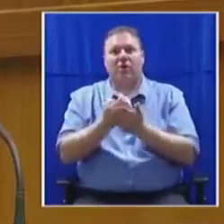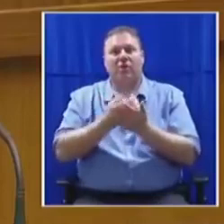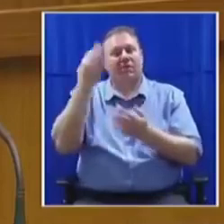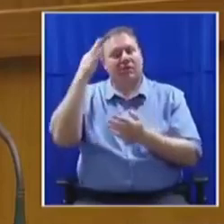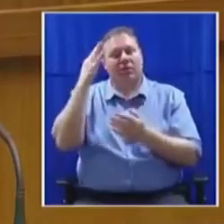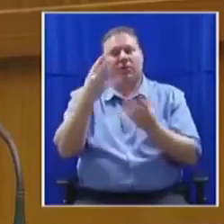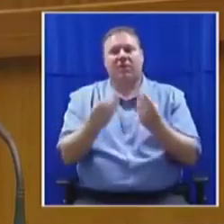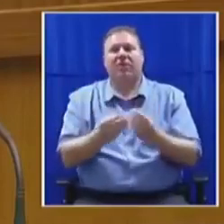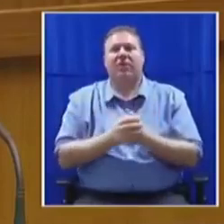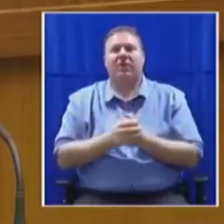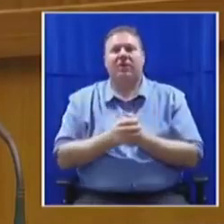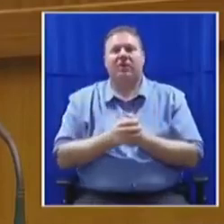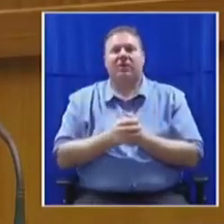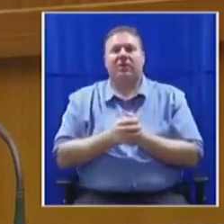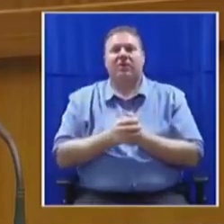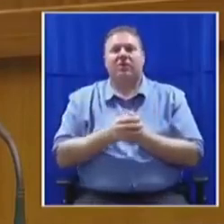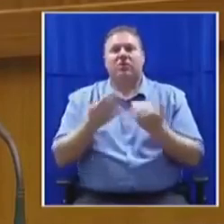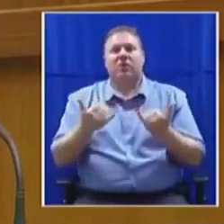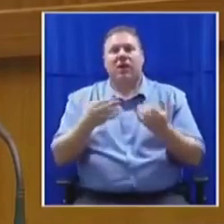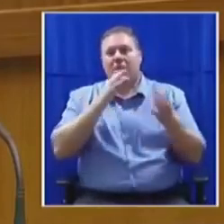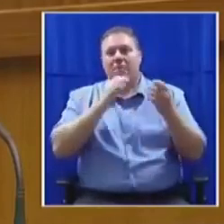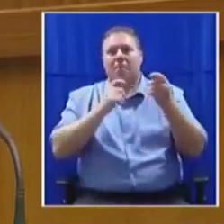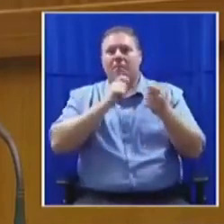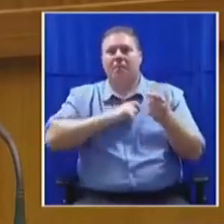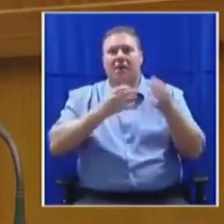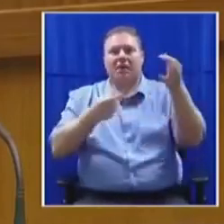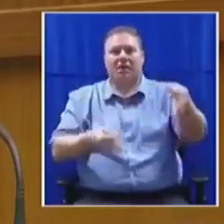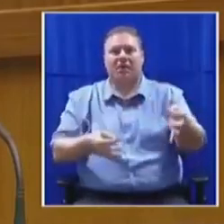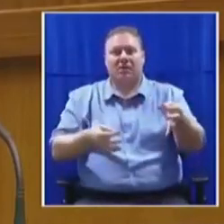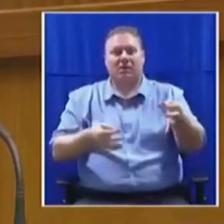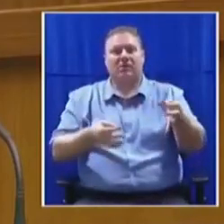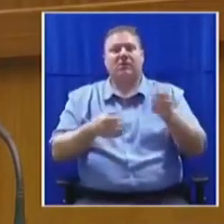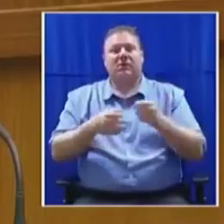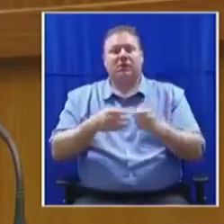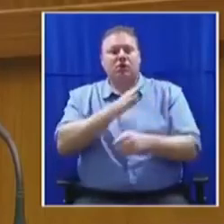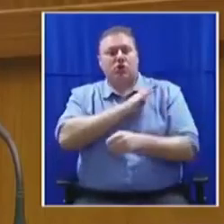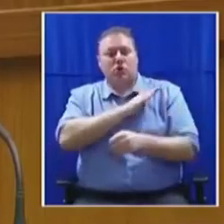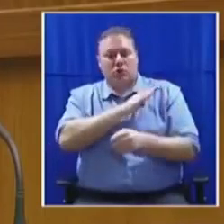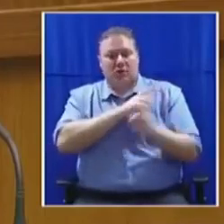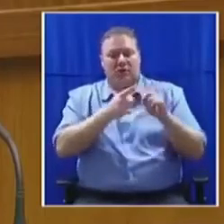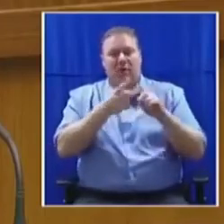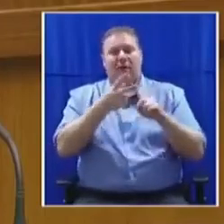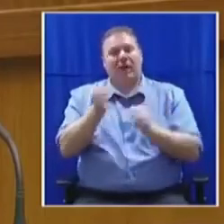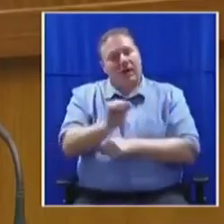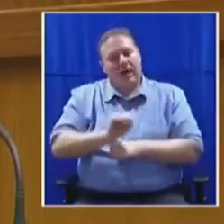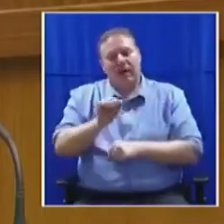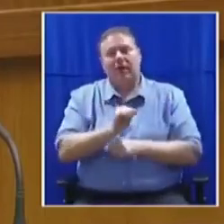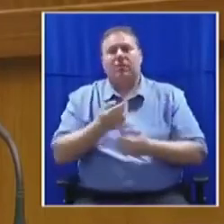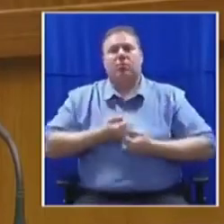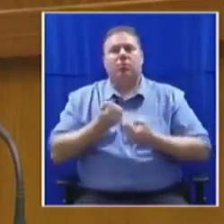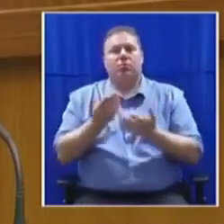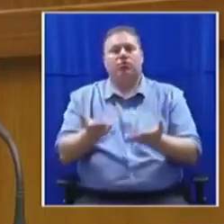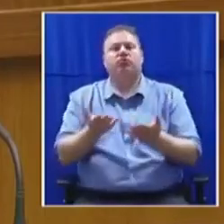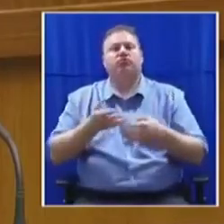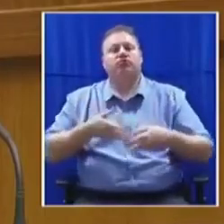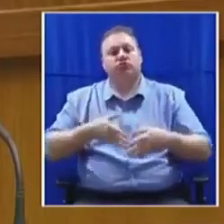Today, we carry the mandate of cleaners and security guards to once again provide a way forward that